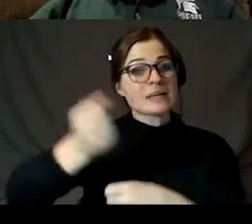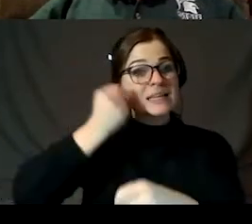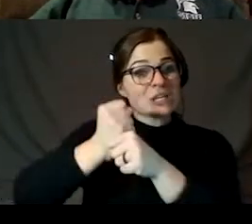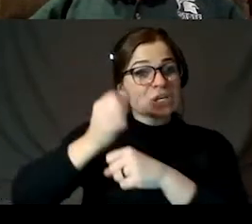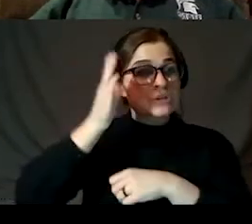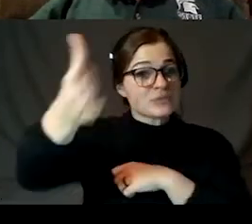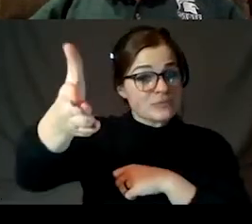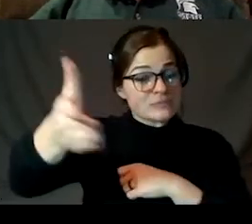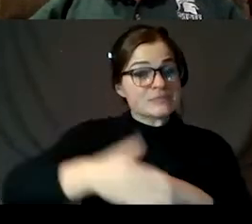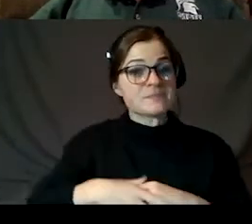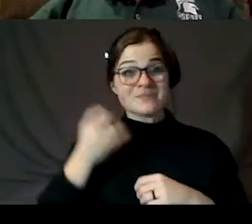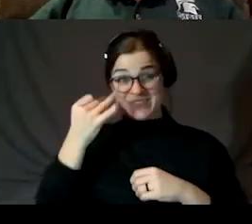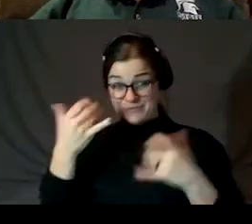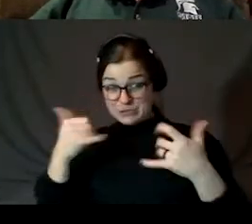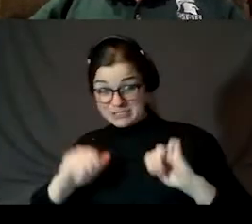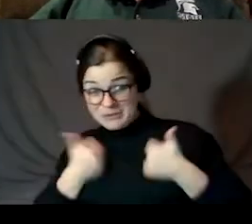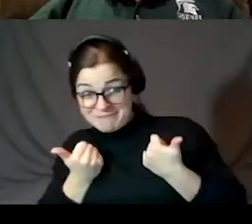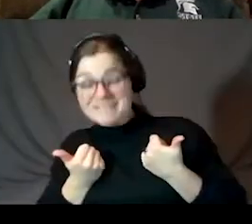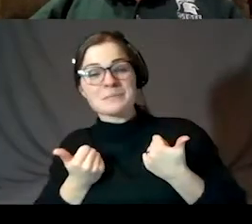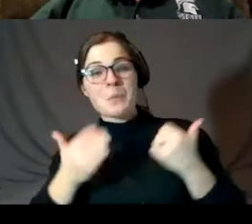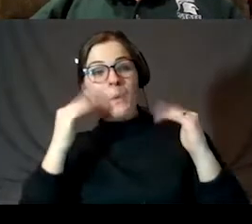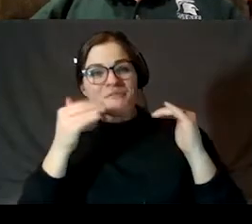And if you're still around, I hope you can see that one.